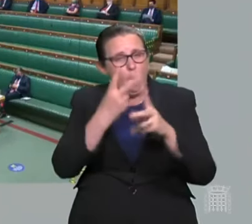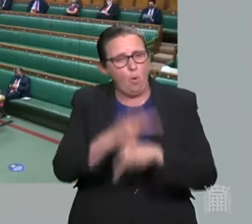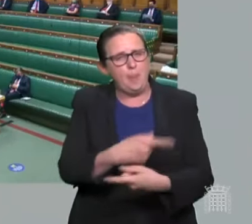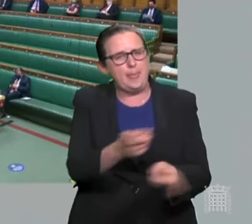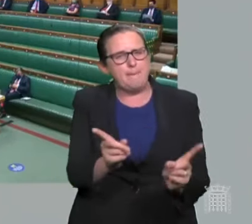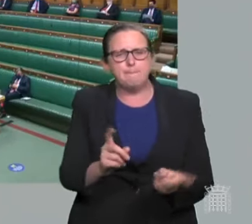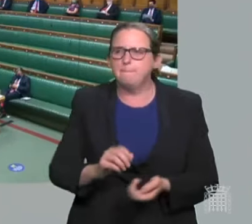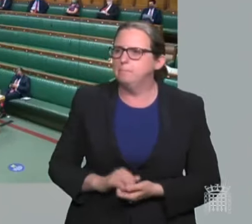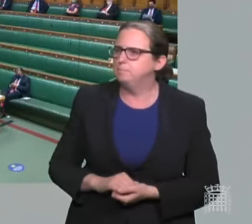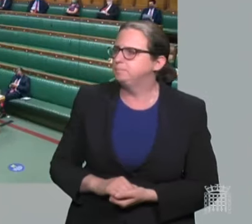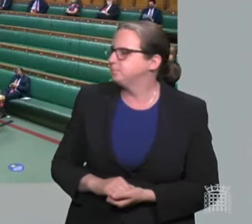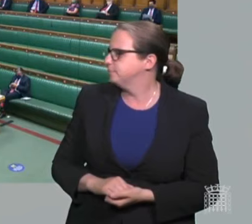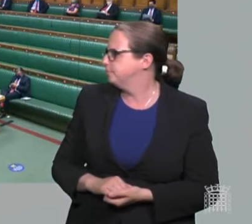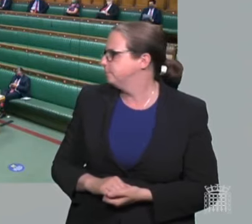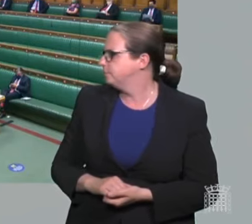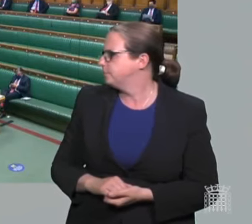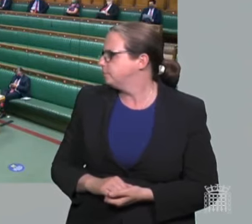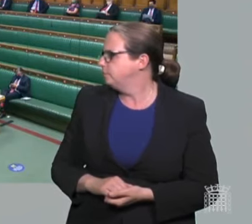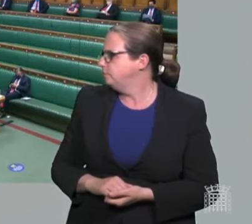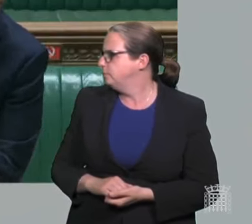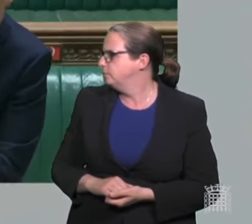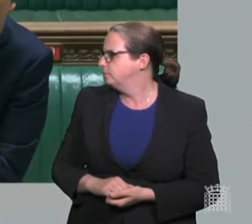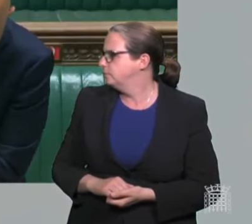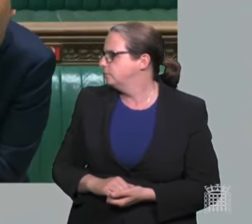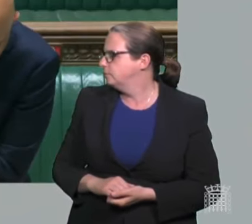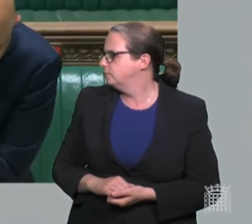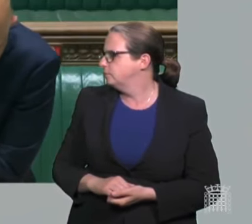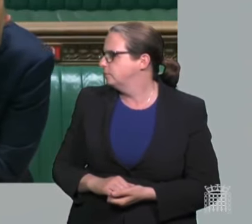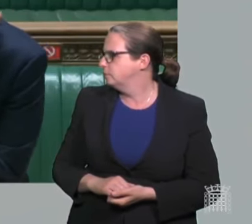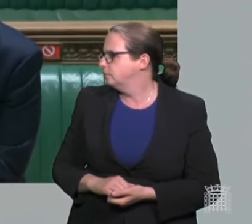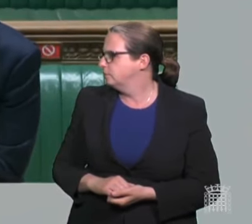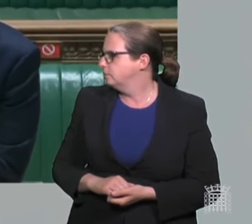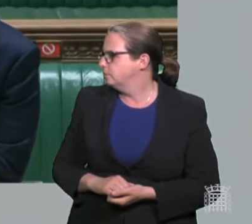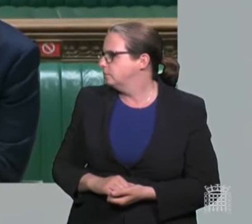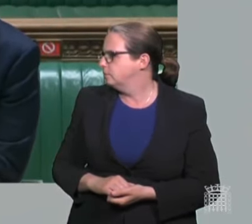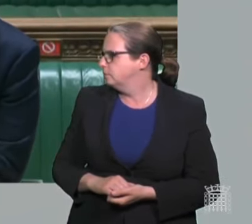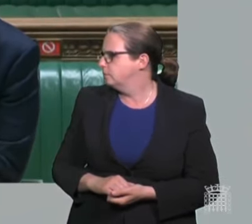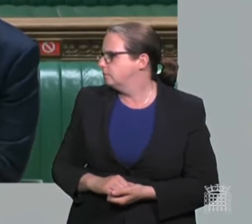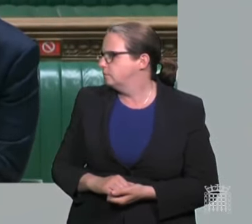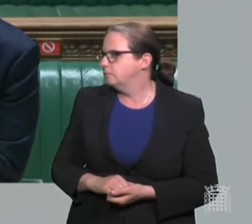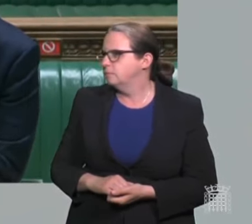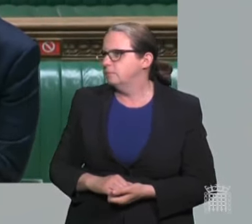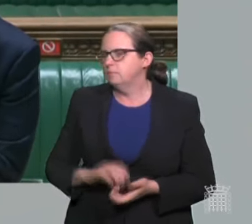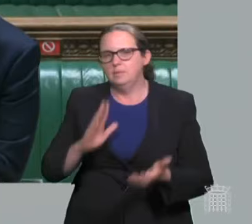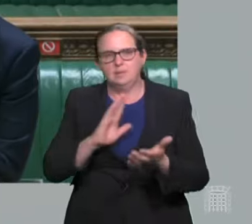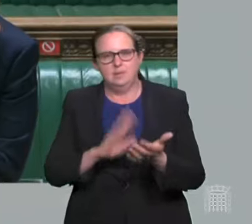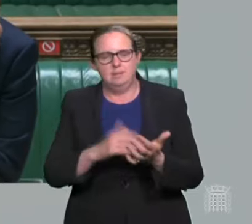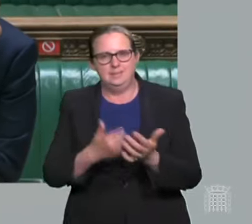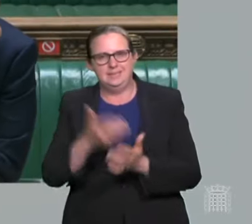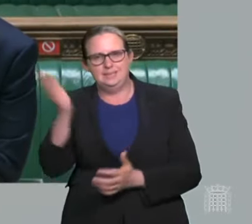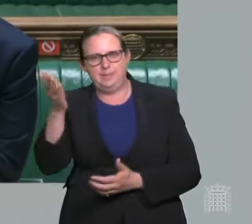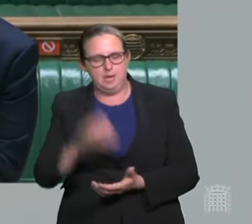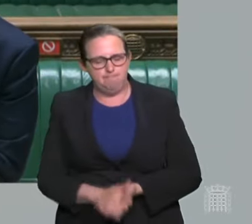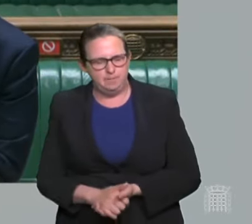Mr. Speaker, I have to say the honourable lady, she started off well, but her points that she made just completely